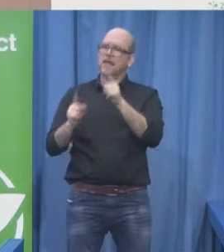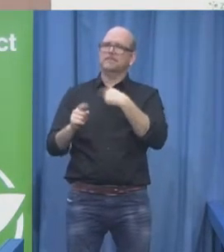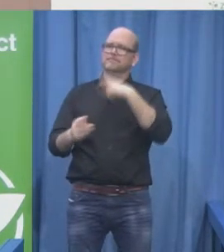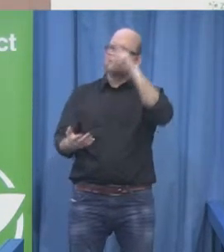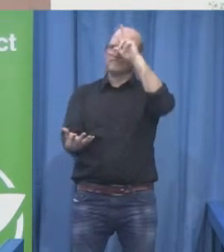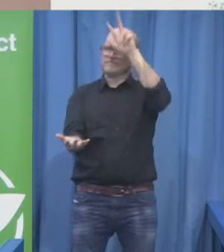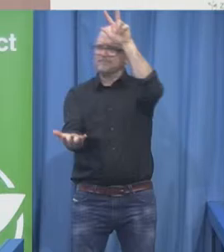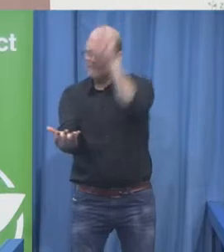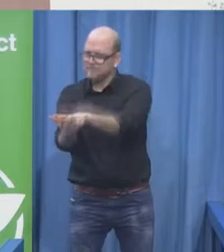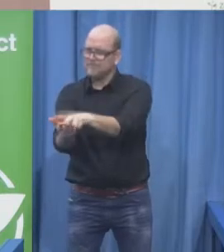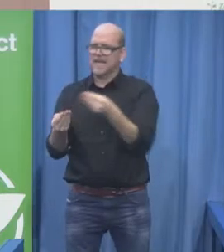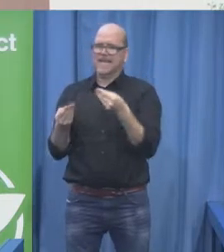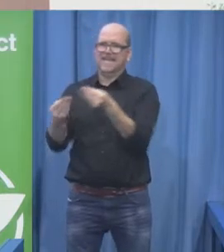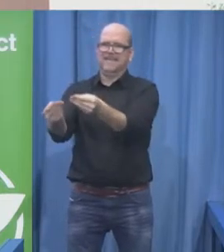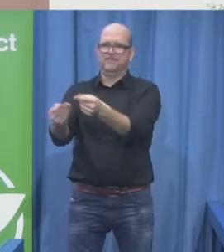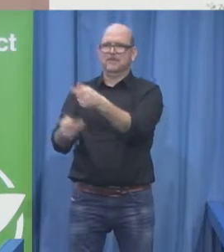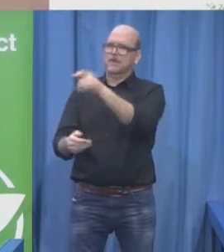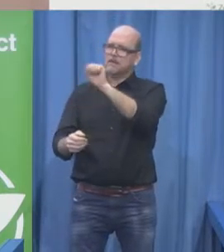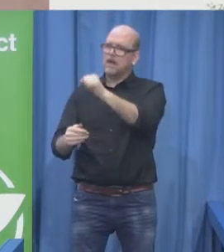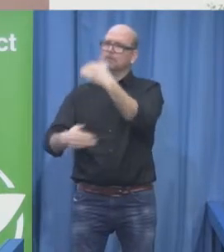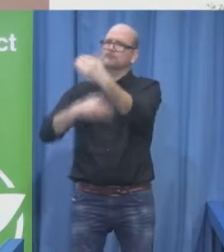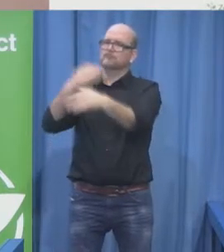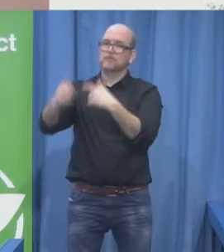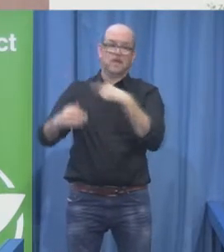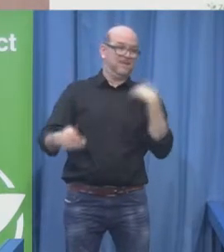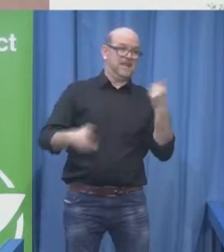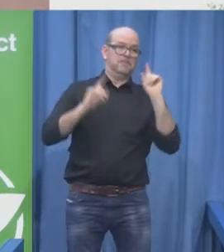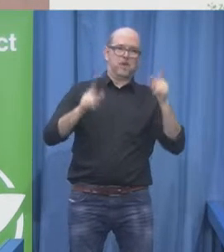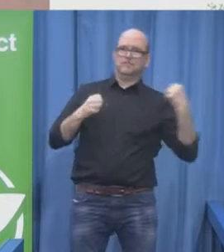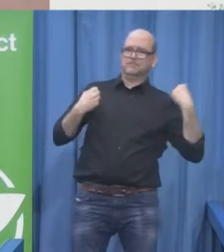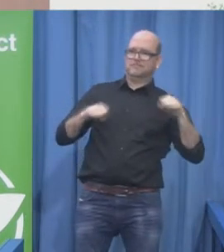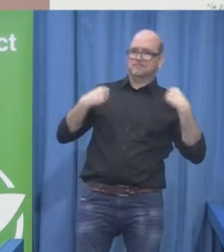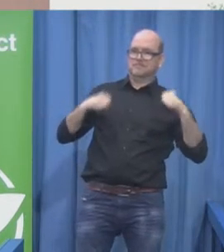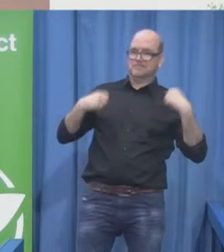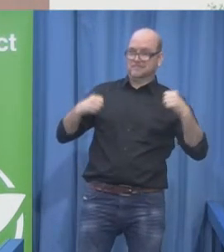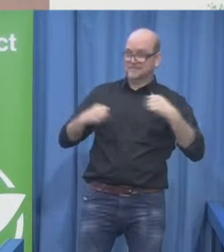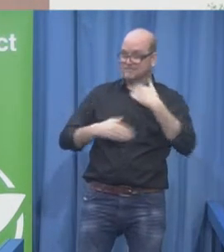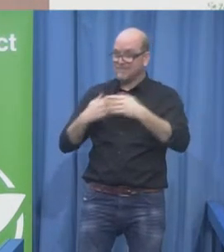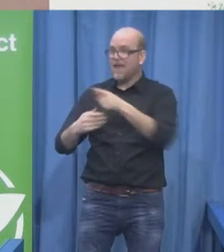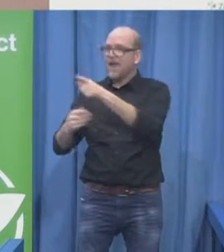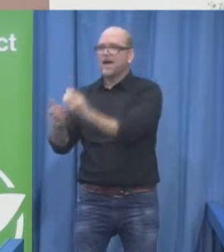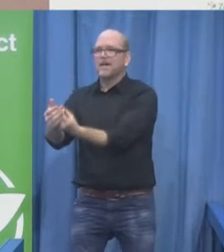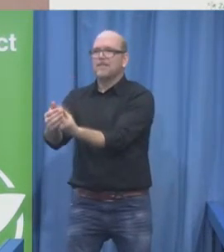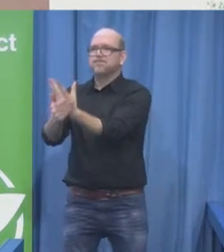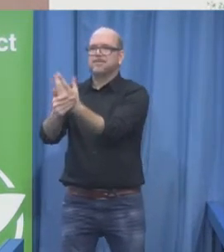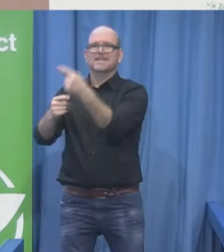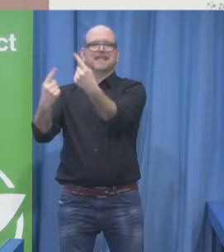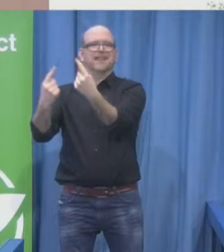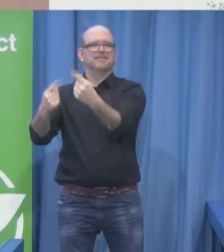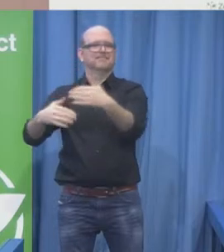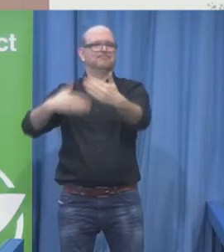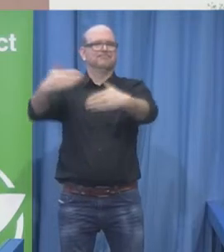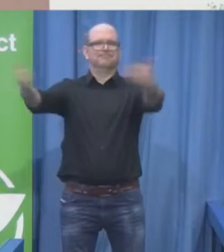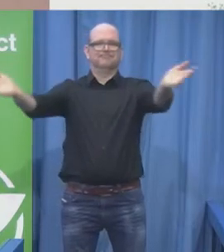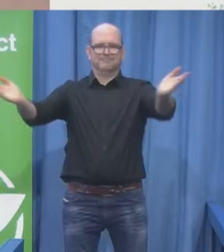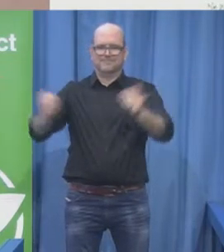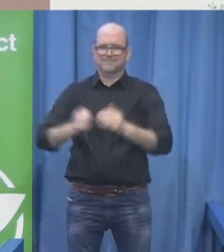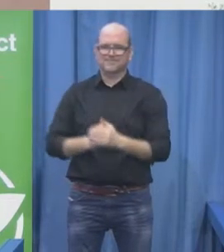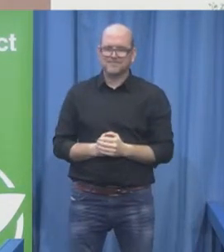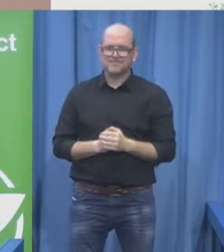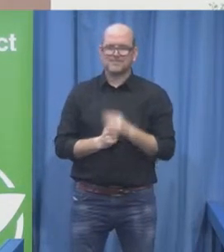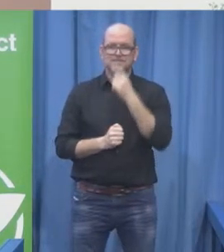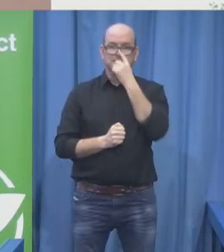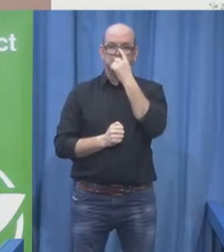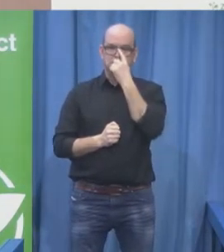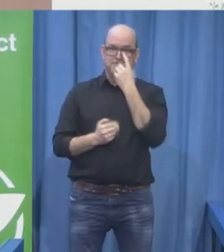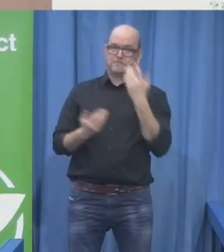including the recently adopted 2030 Agenda and its 17 Sustainable Development Goals. Now, for those of you who are